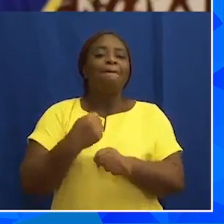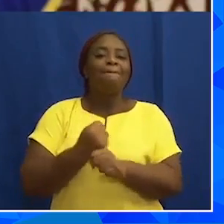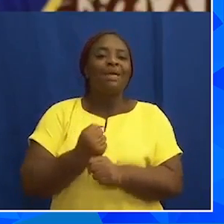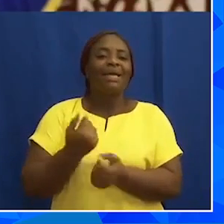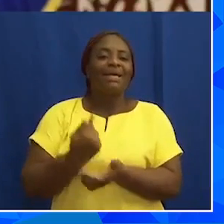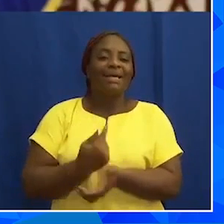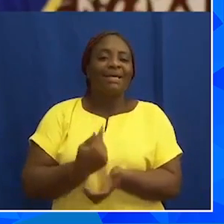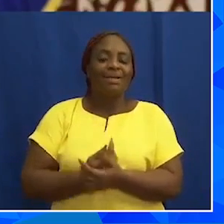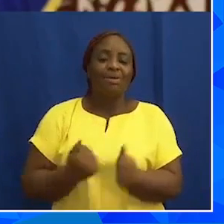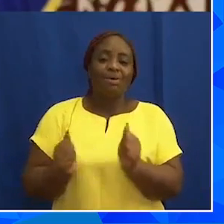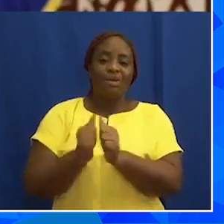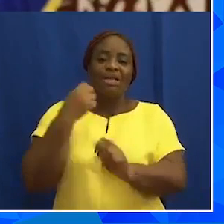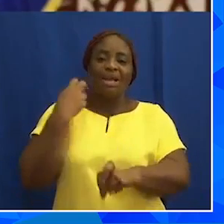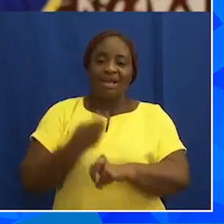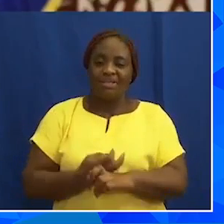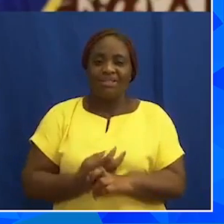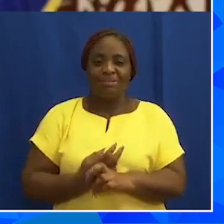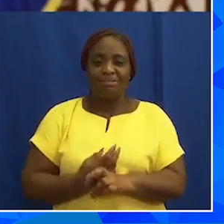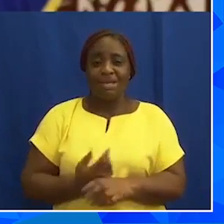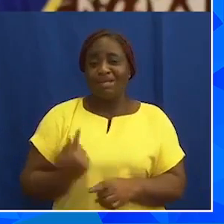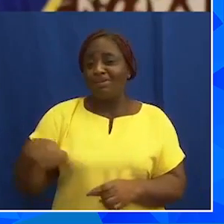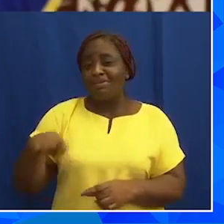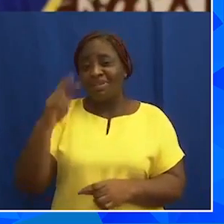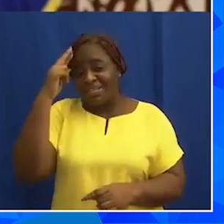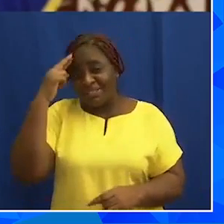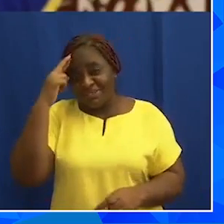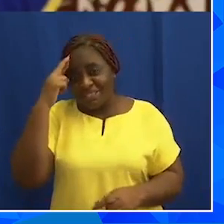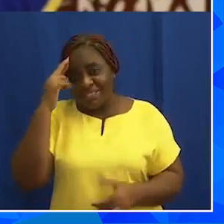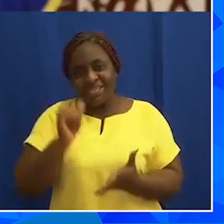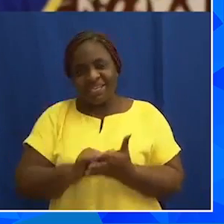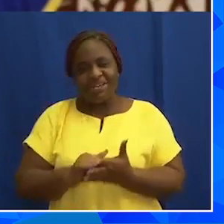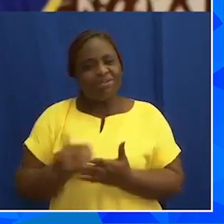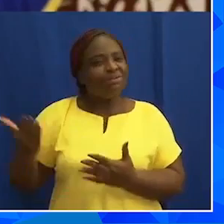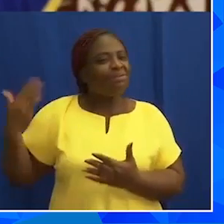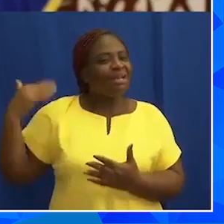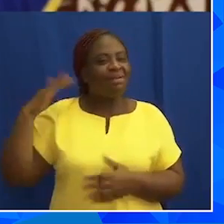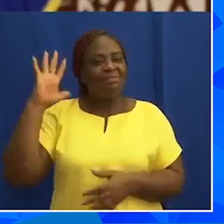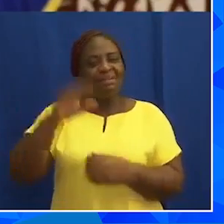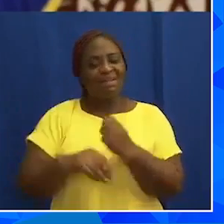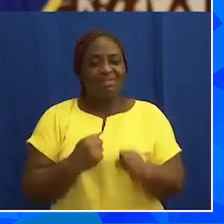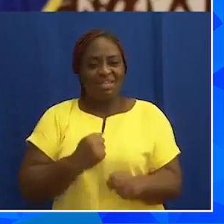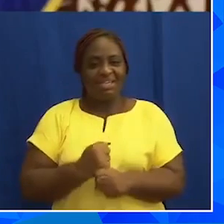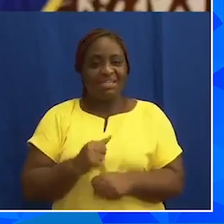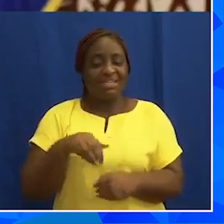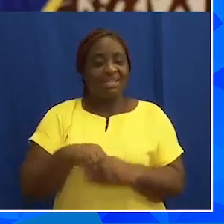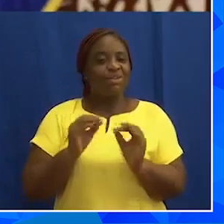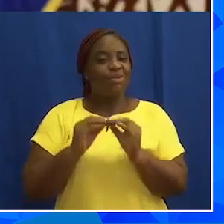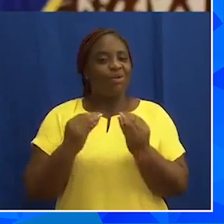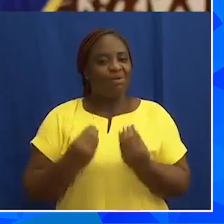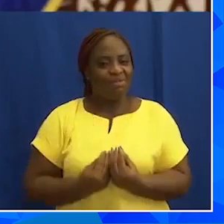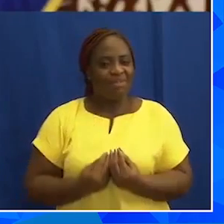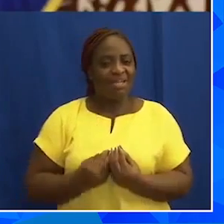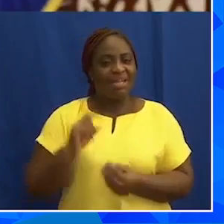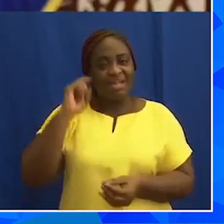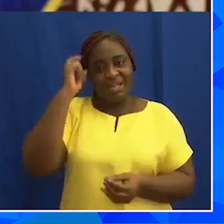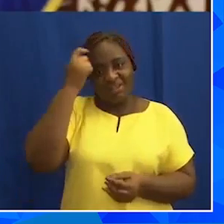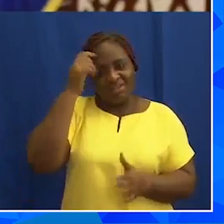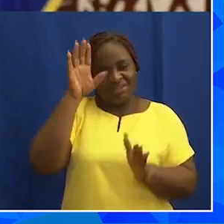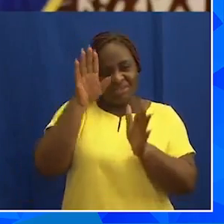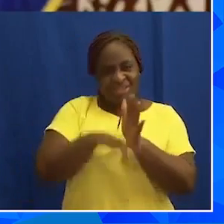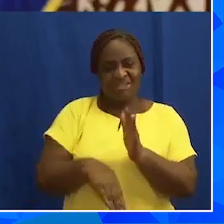electricity as well as reduced tariffs for the entire population during a whole year of the COVID-19 pandemic.